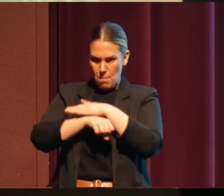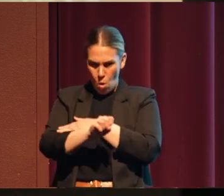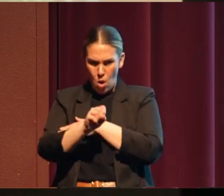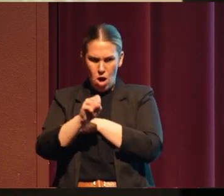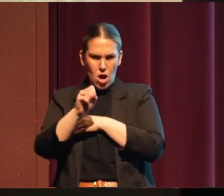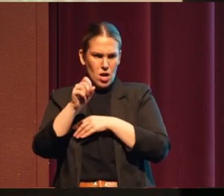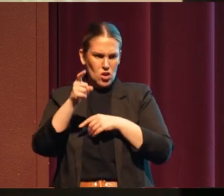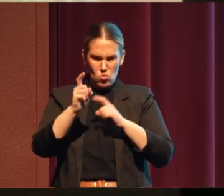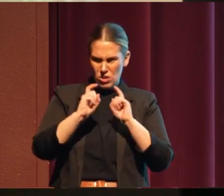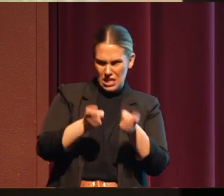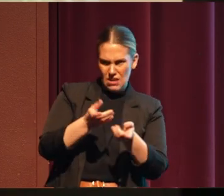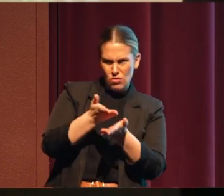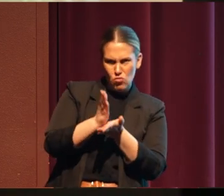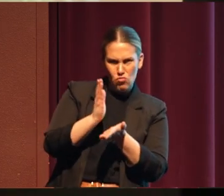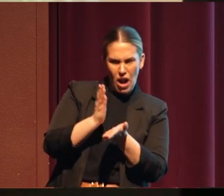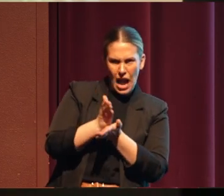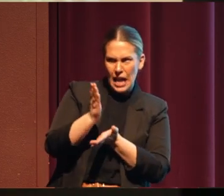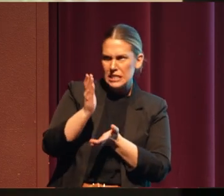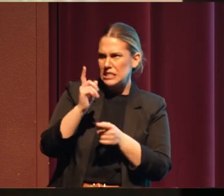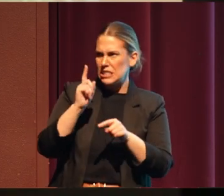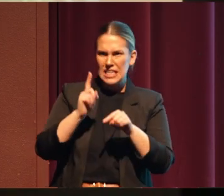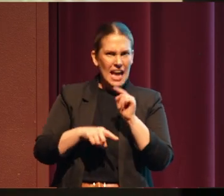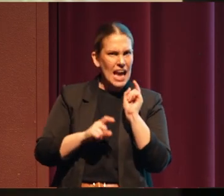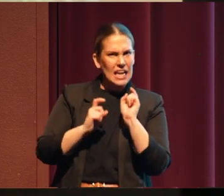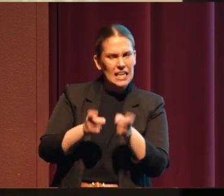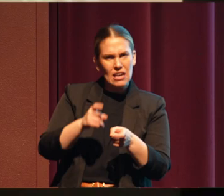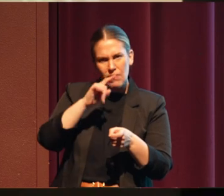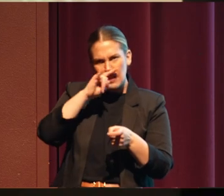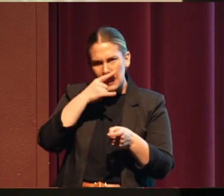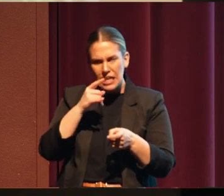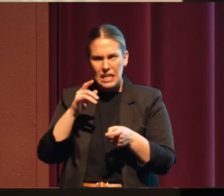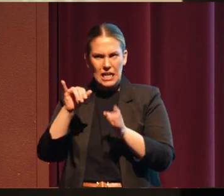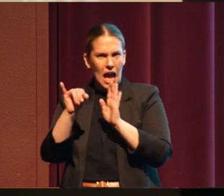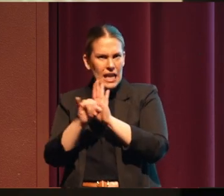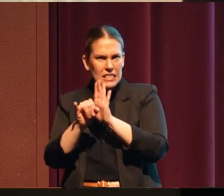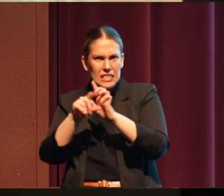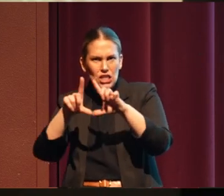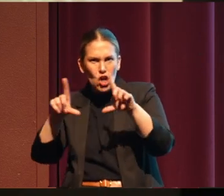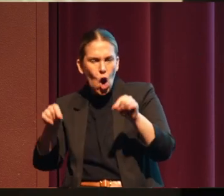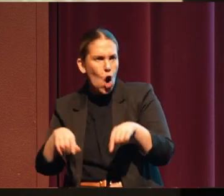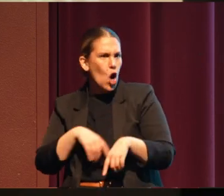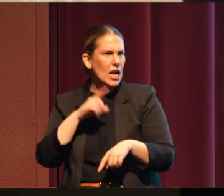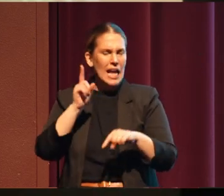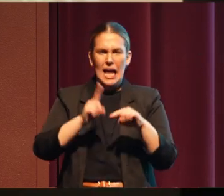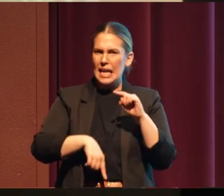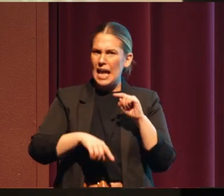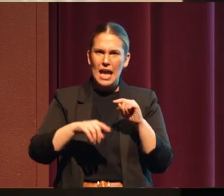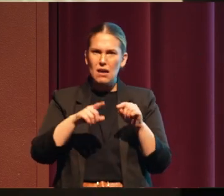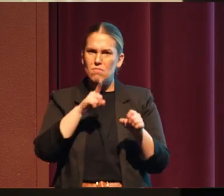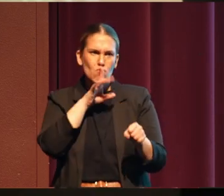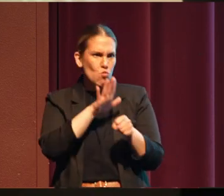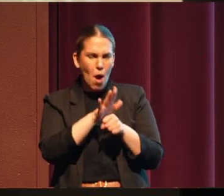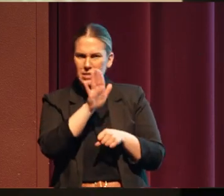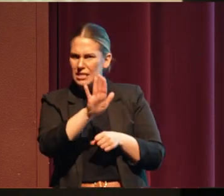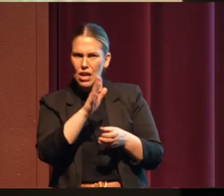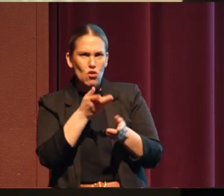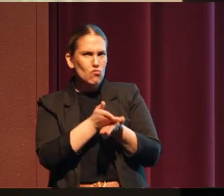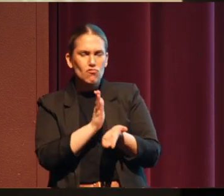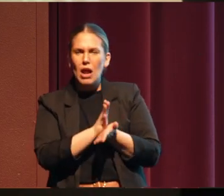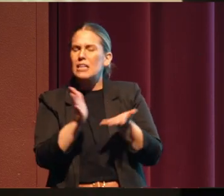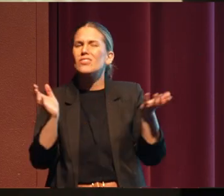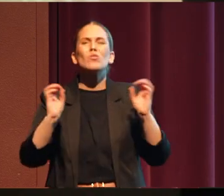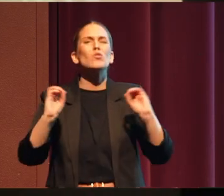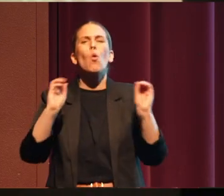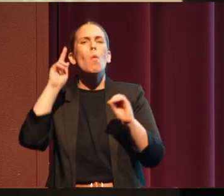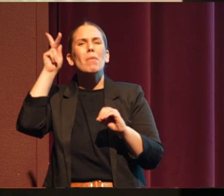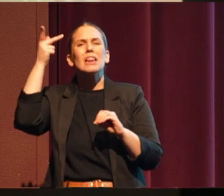the tribal office and get them a tribal ID card. You can't sign them up on the rolls to make sure their rights are assured to them. So there was no political